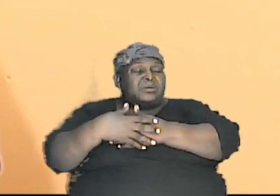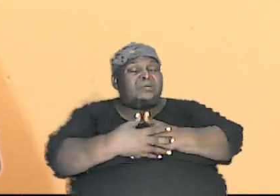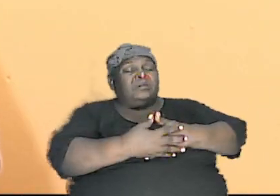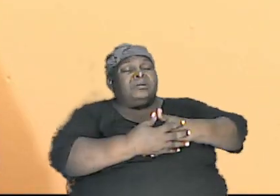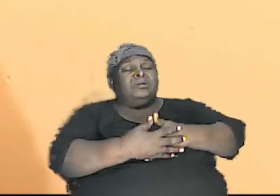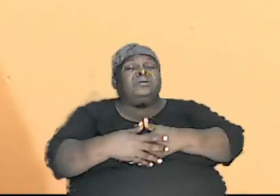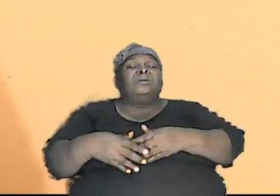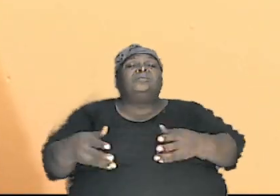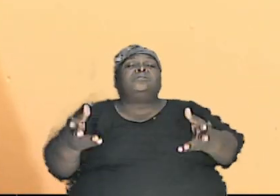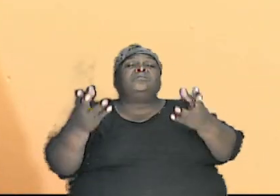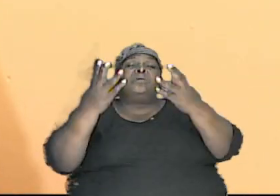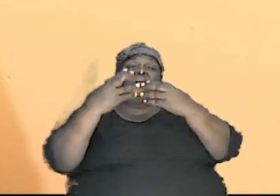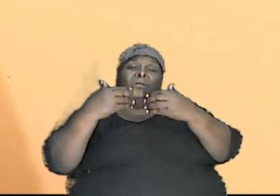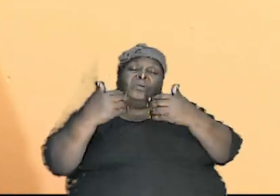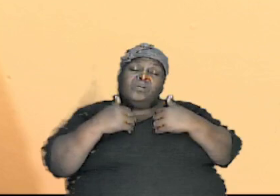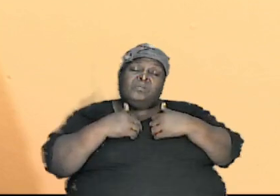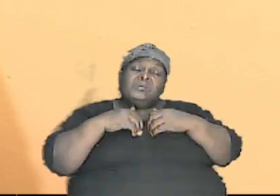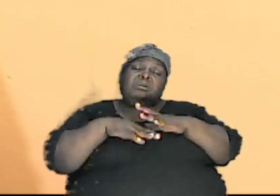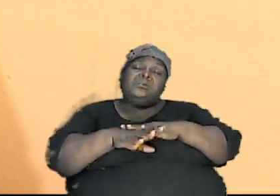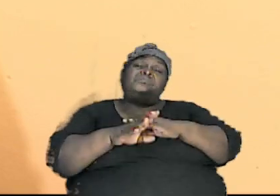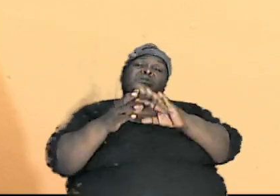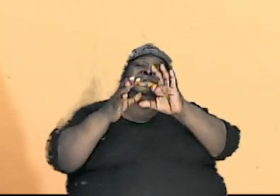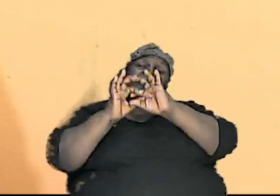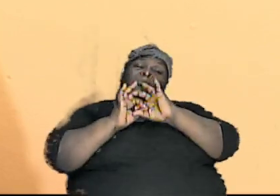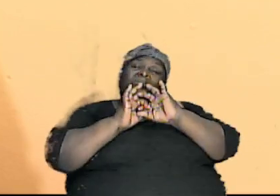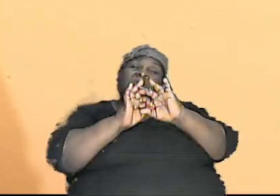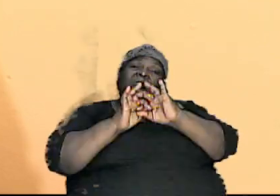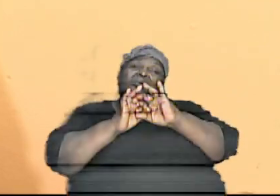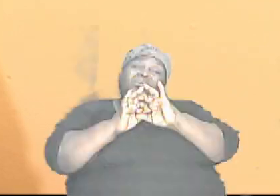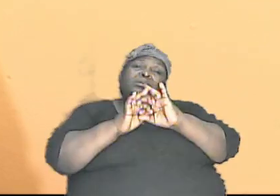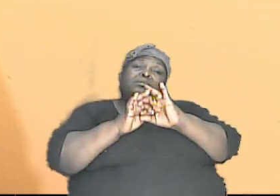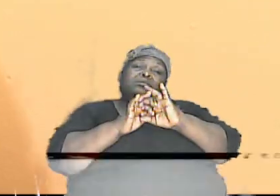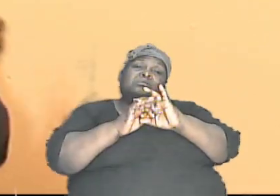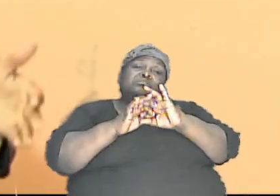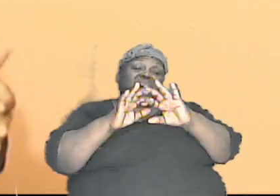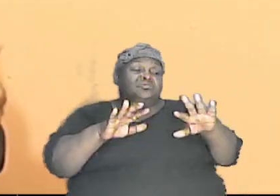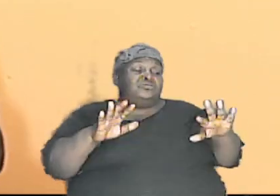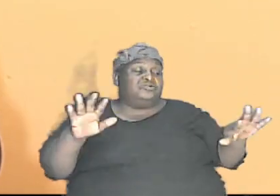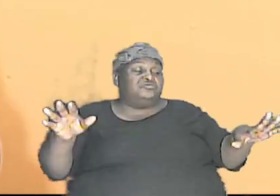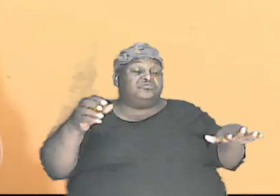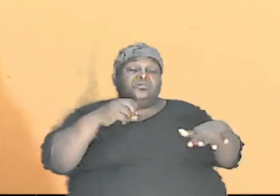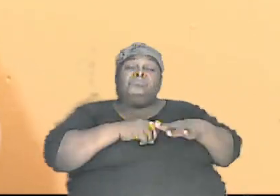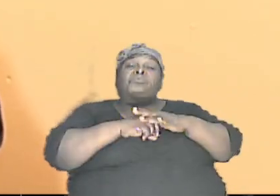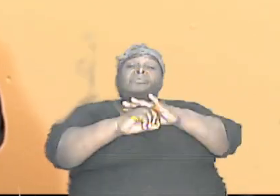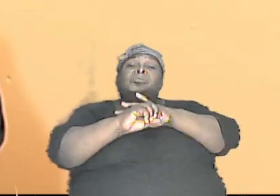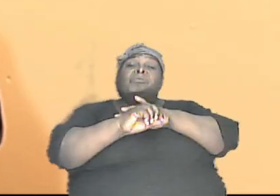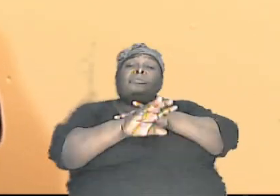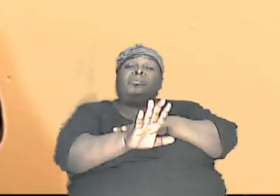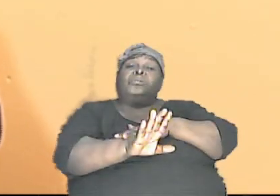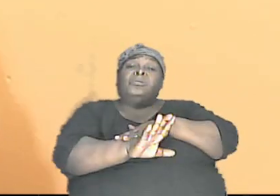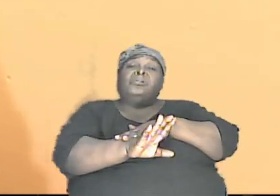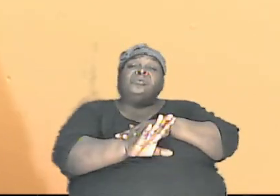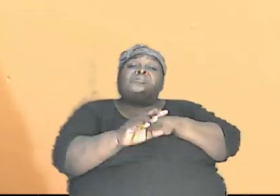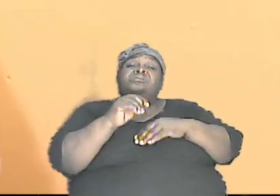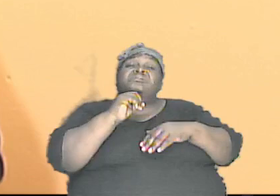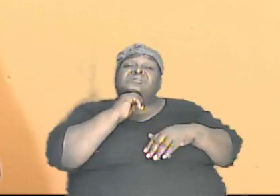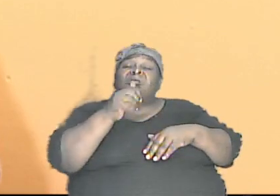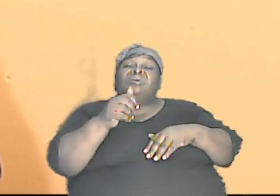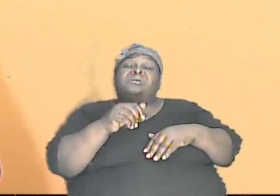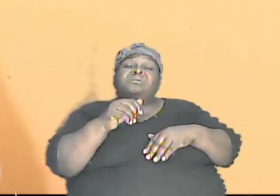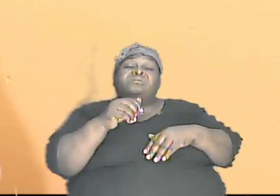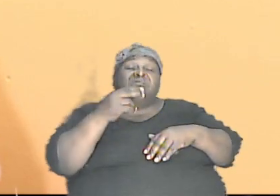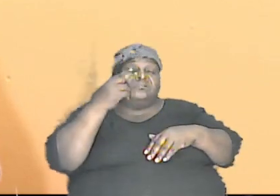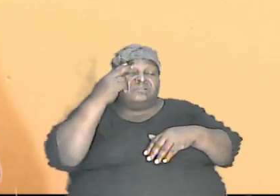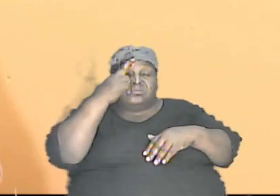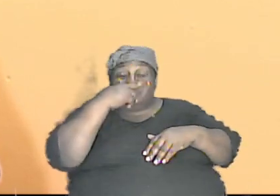union can have in fact there are children that are born that does not look either like mother or